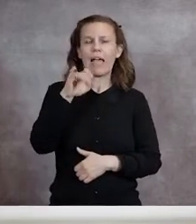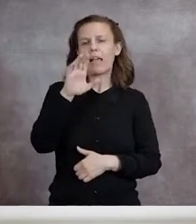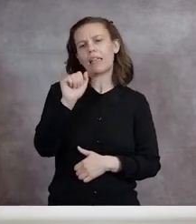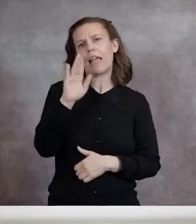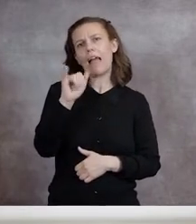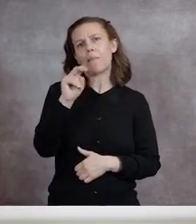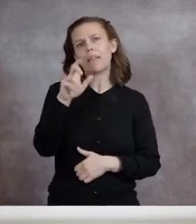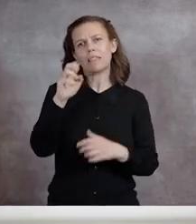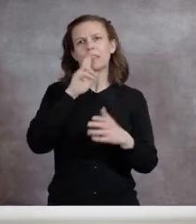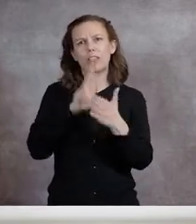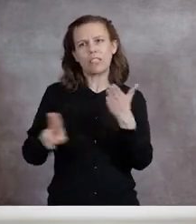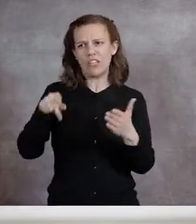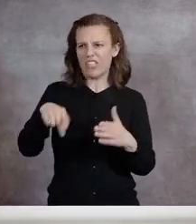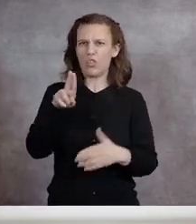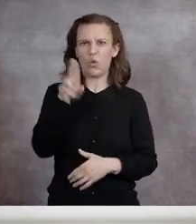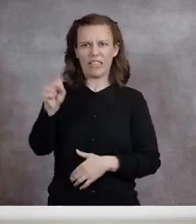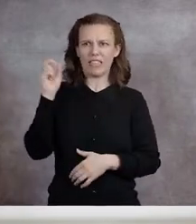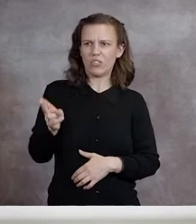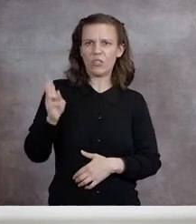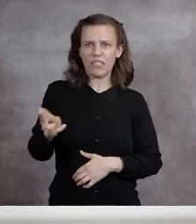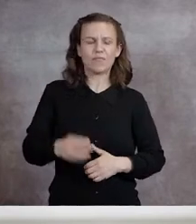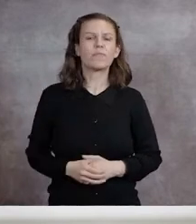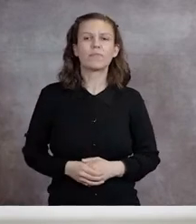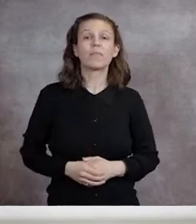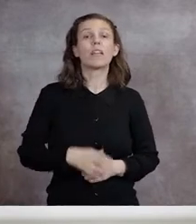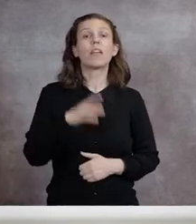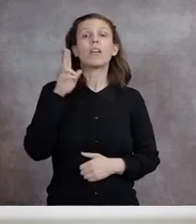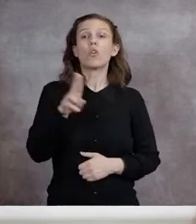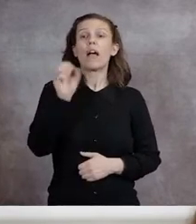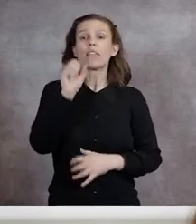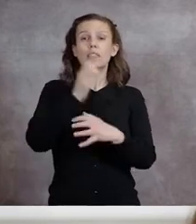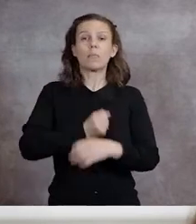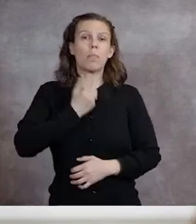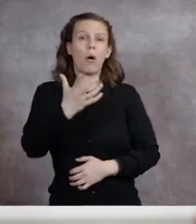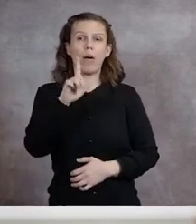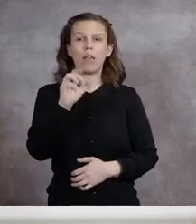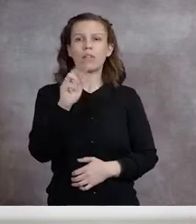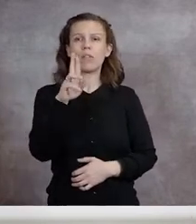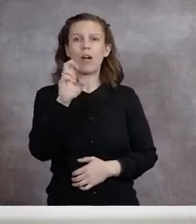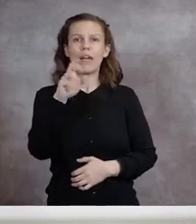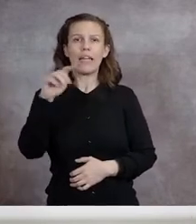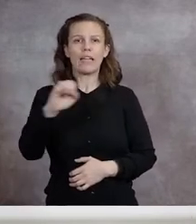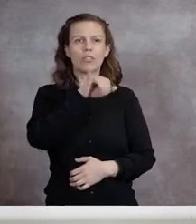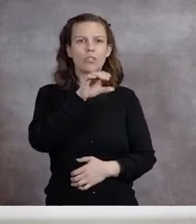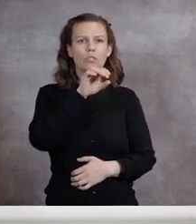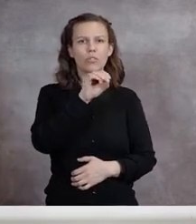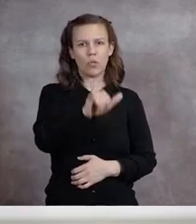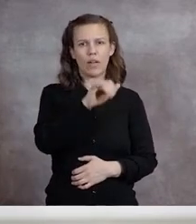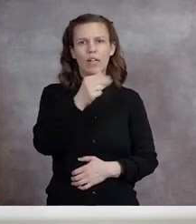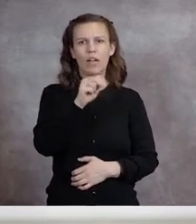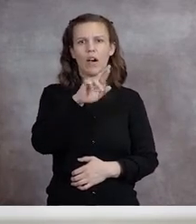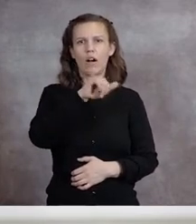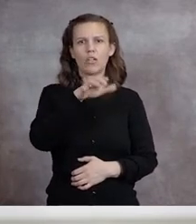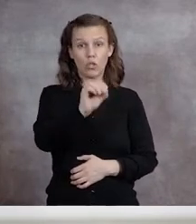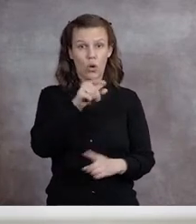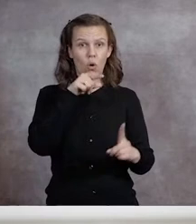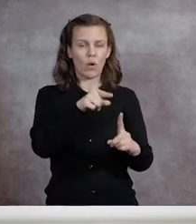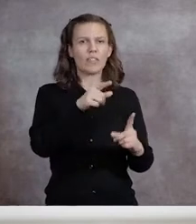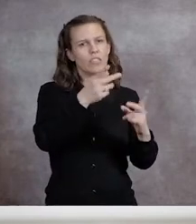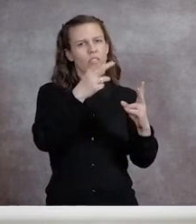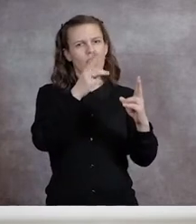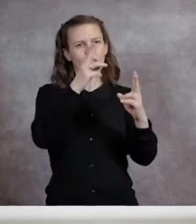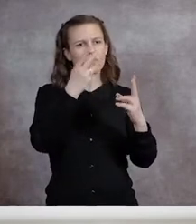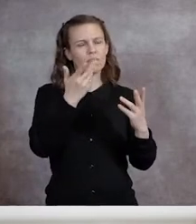Secretary in U.S. history. U.S. Poet Laureate Joy Hardow honored us as the featured speaker at the 10th